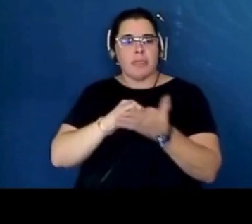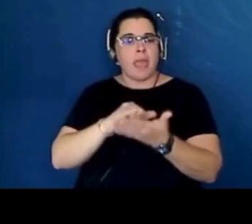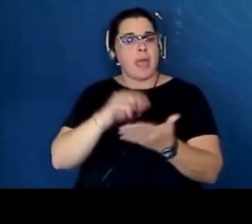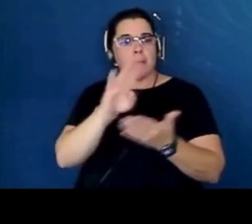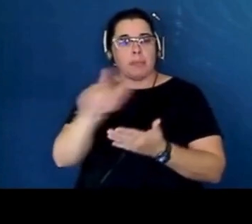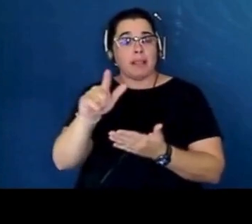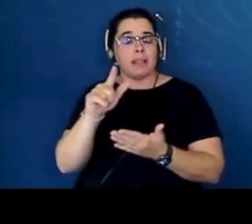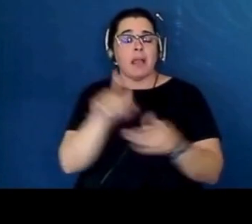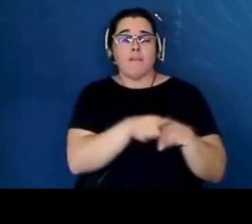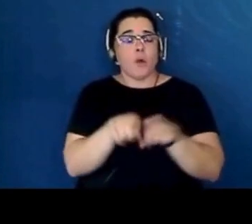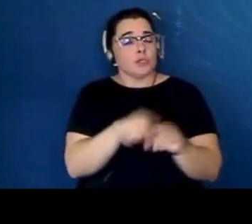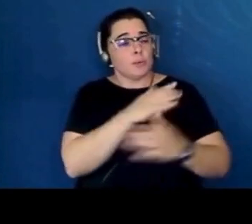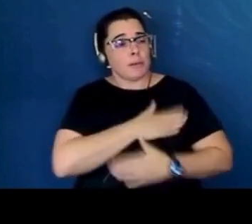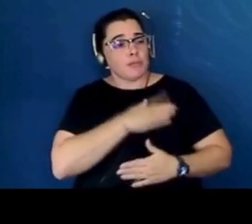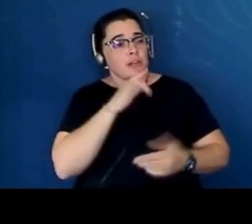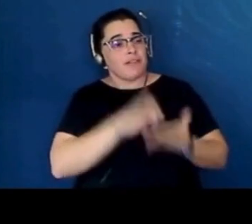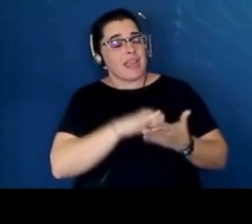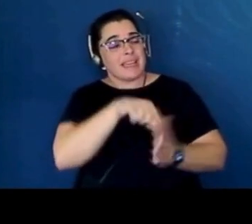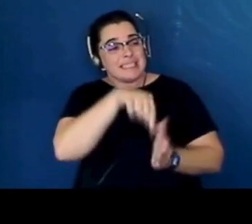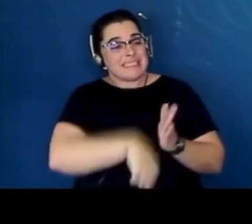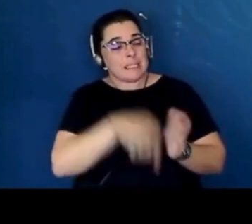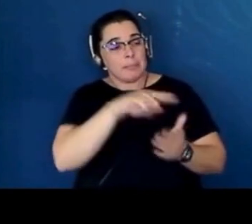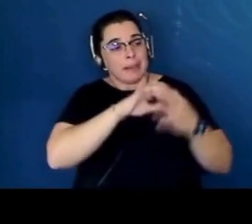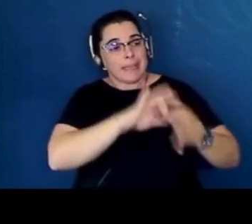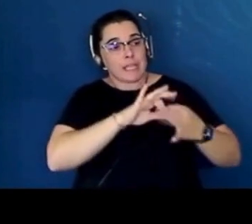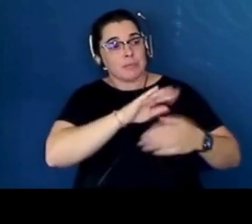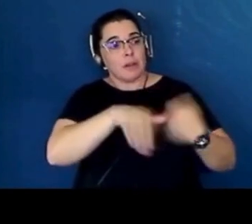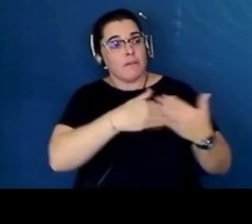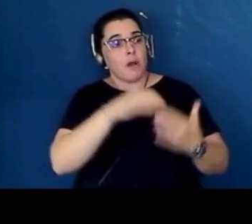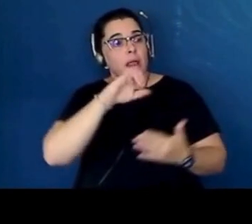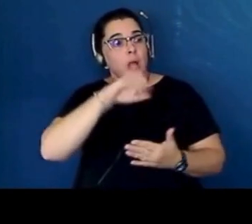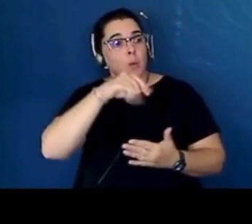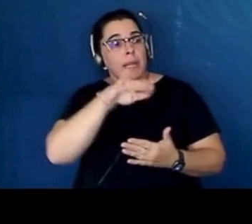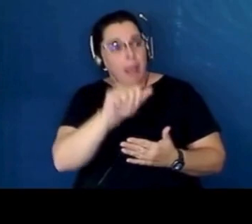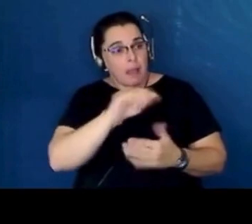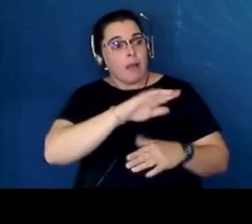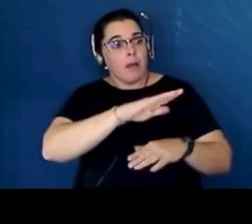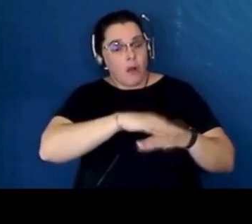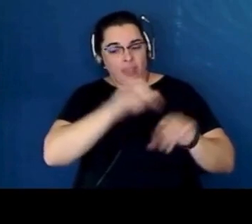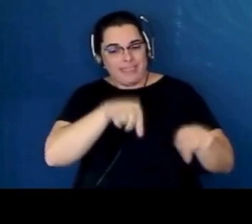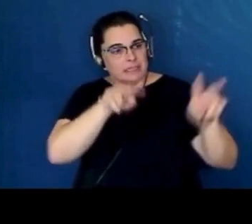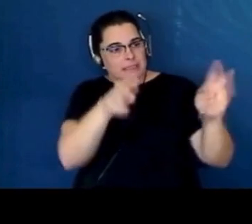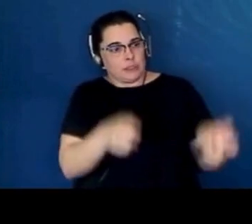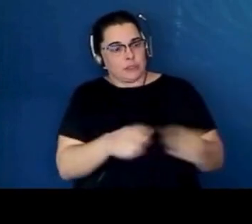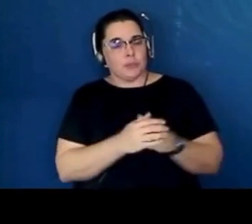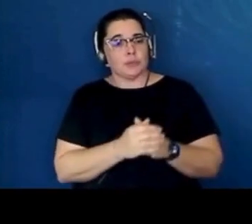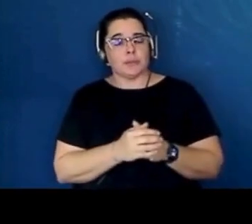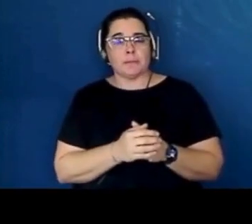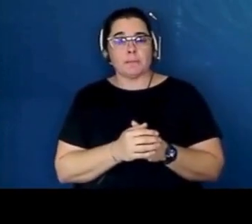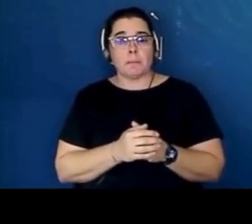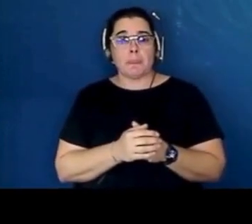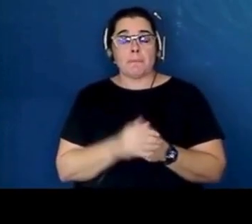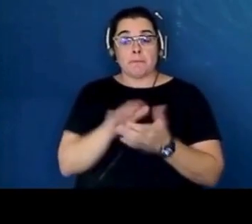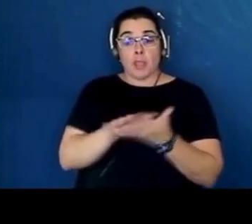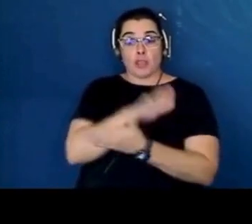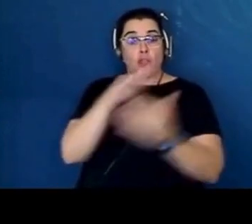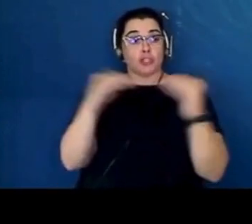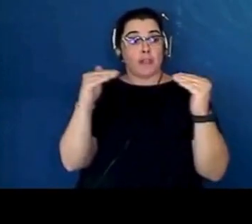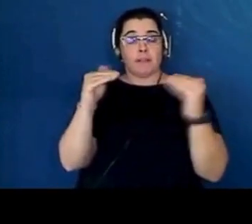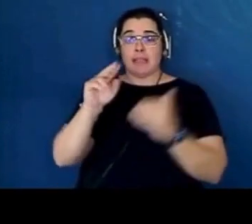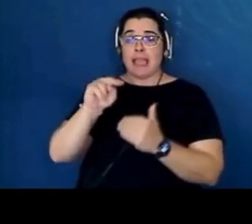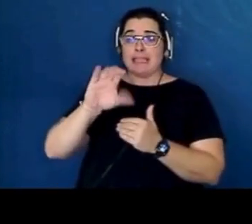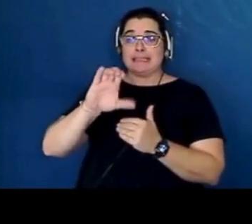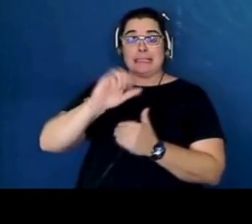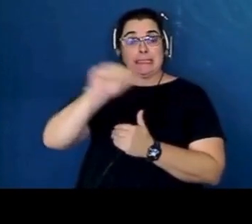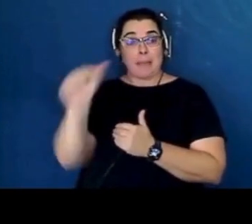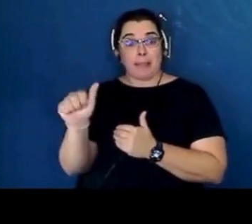been deeply appreciative of the deep engagement of the Aquinnah on this issue. At the college level, the NCAA